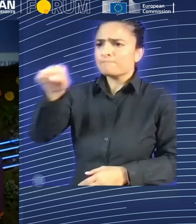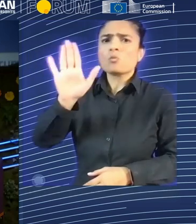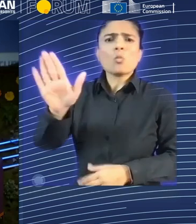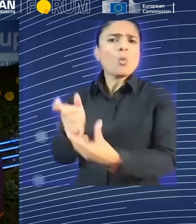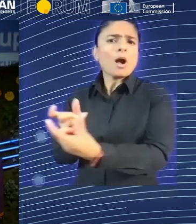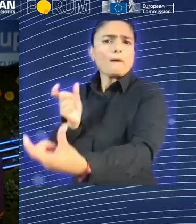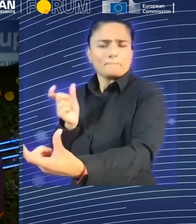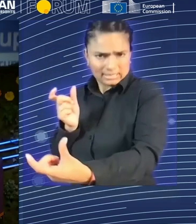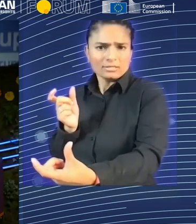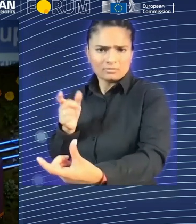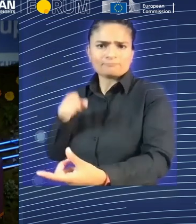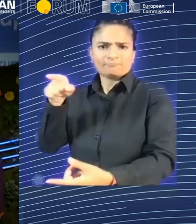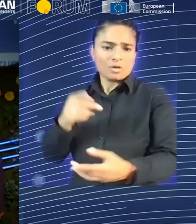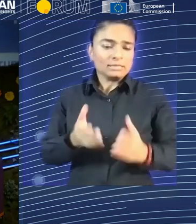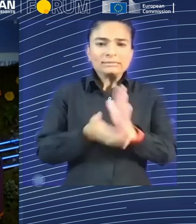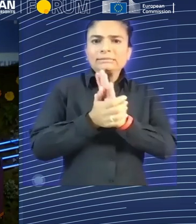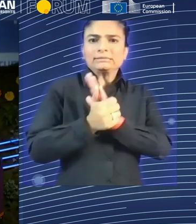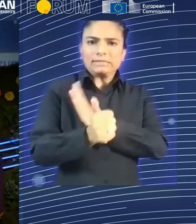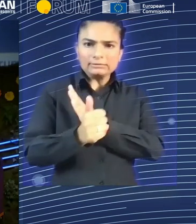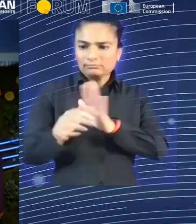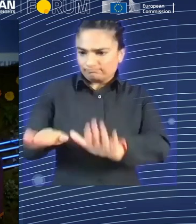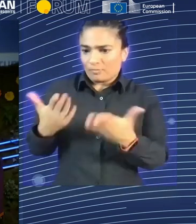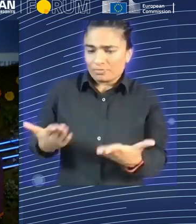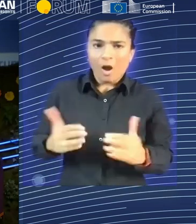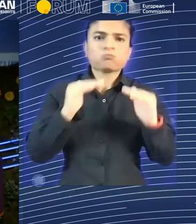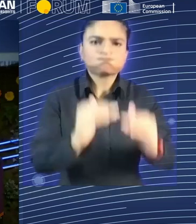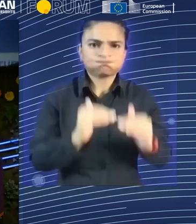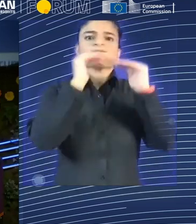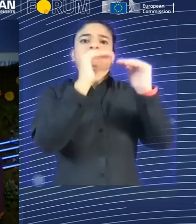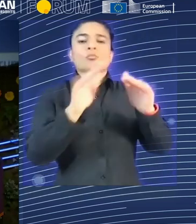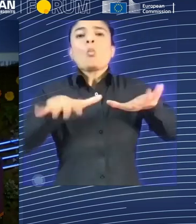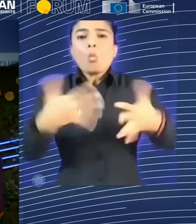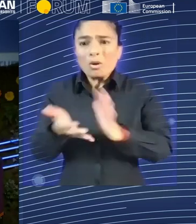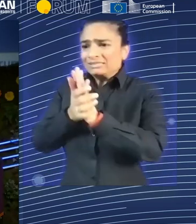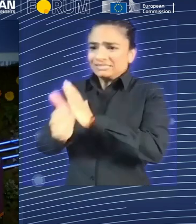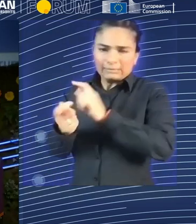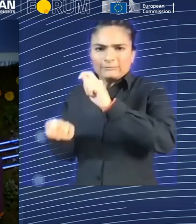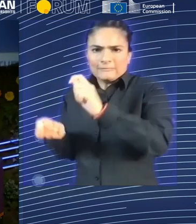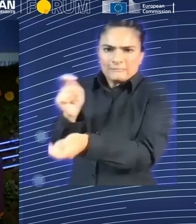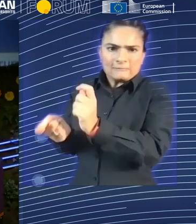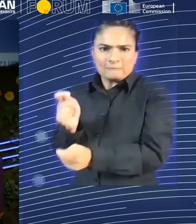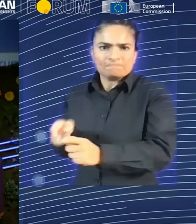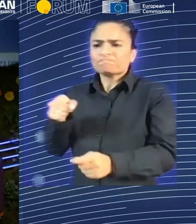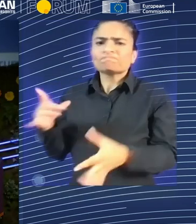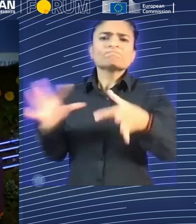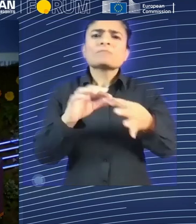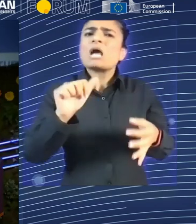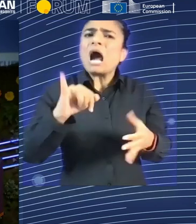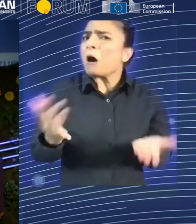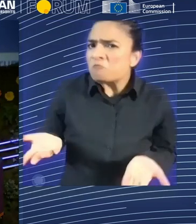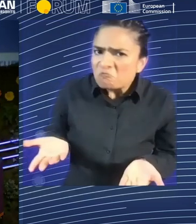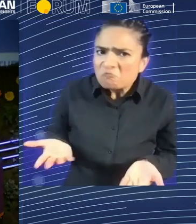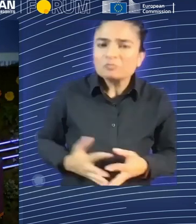we made a big announcement recently that we were going to scale up our workforce from 40,000 data on AI